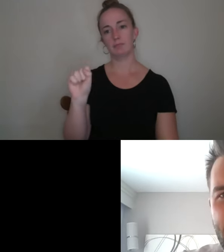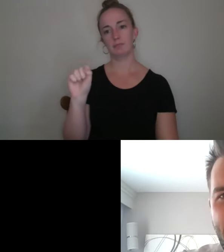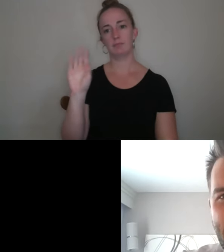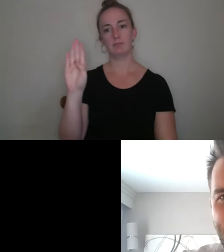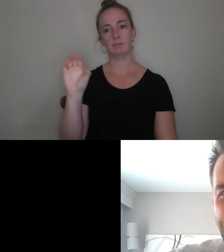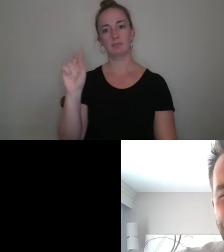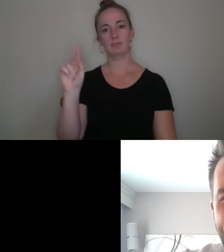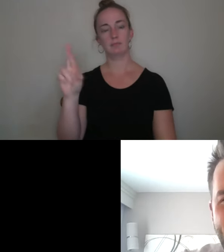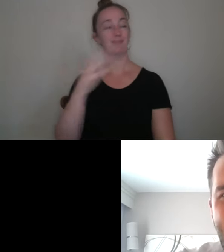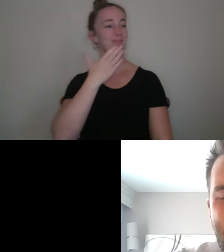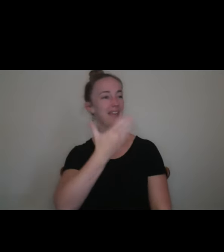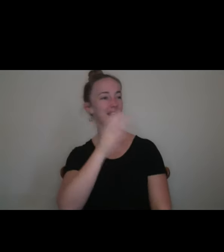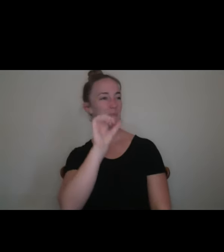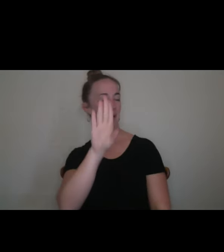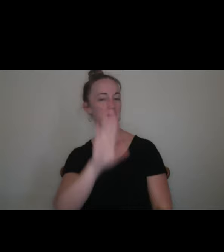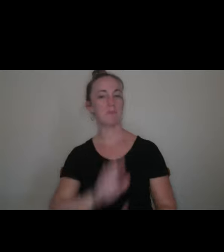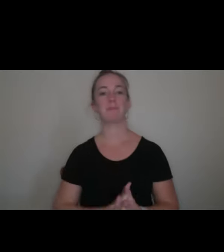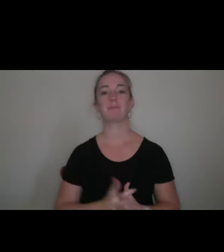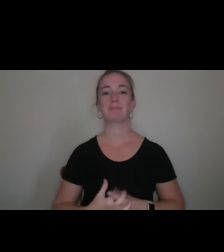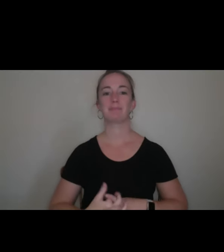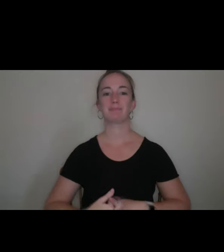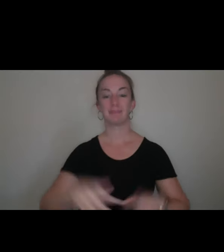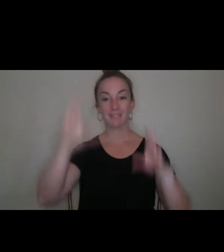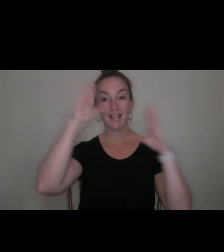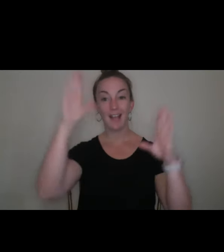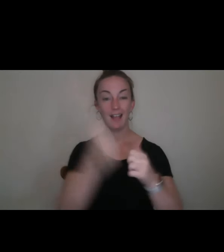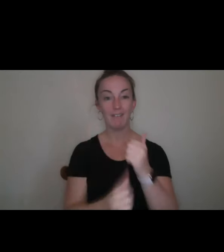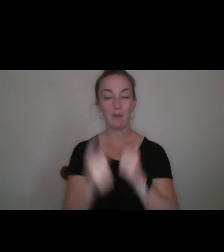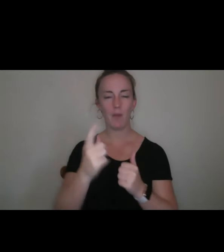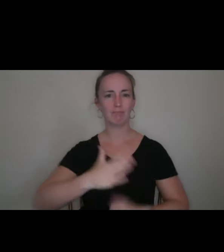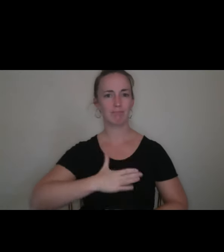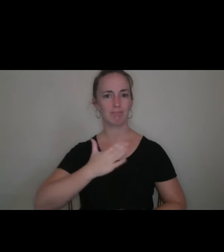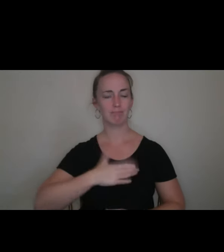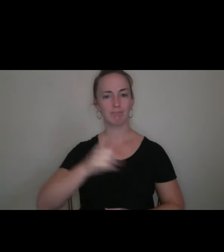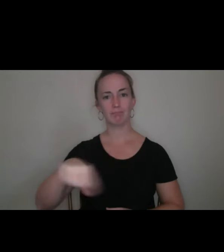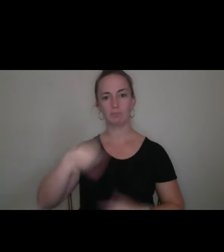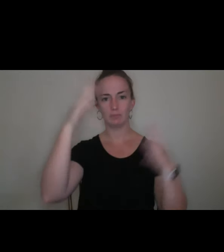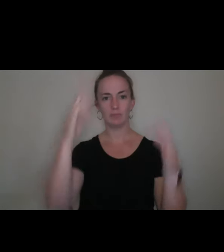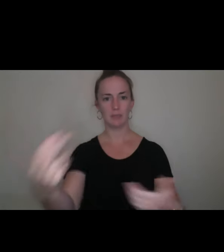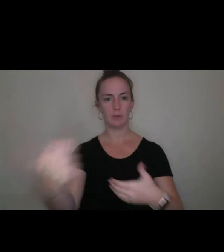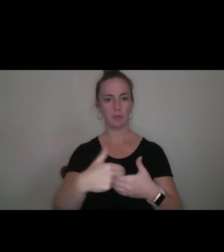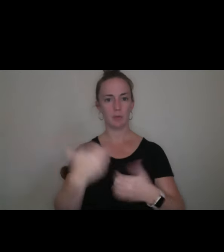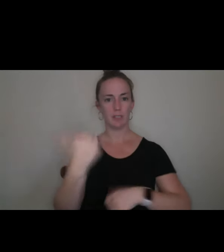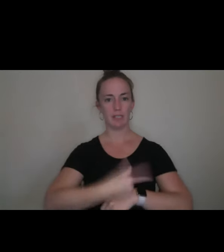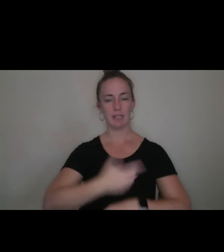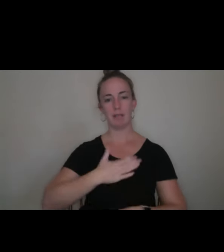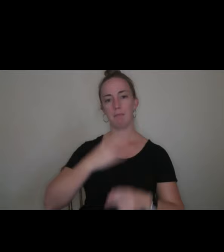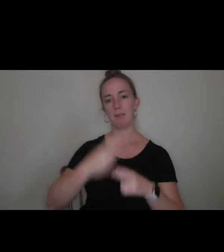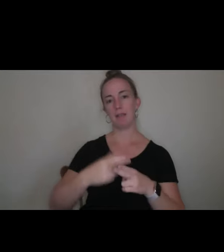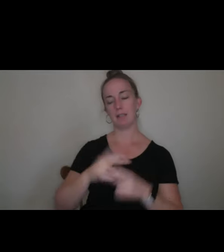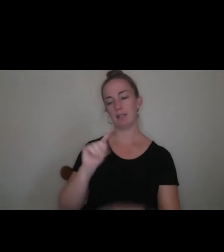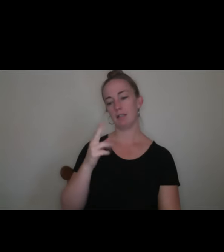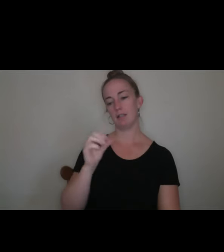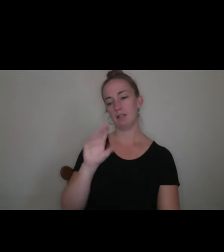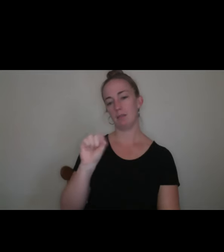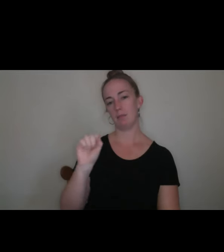Thanks, Bob. Howdy, everyone. I'm so glad you all have decided to join us today. My name is Thomas Becker. I'm an Assistant